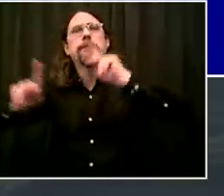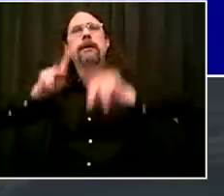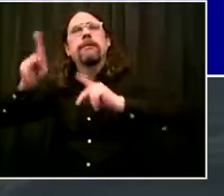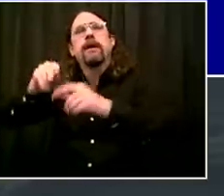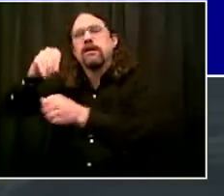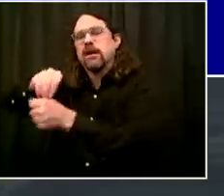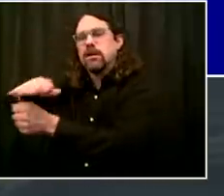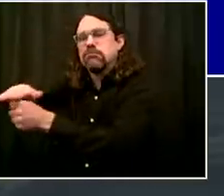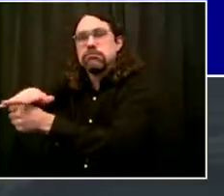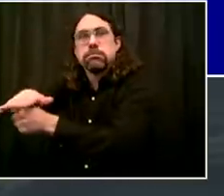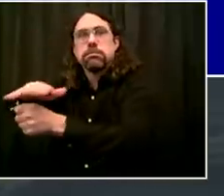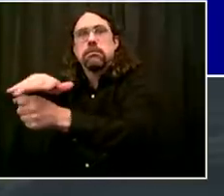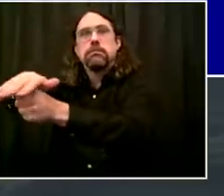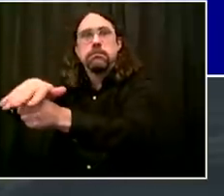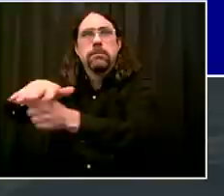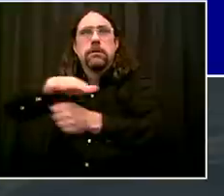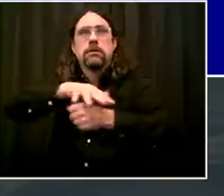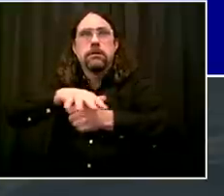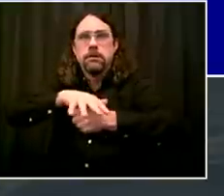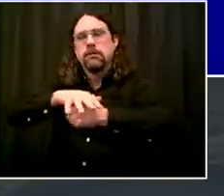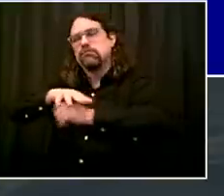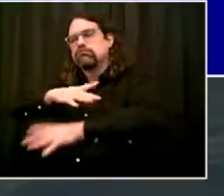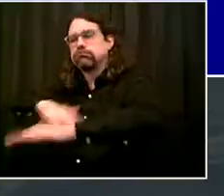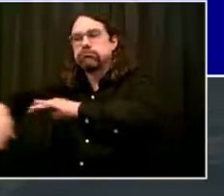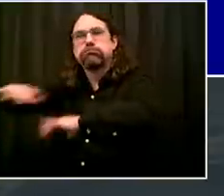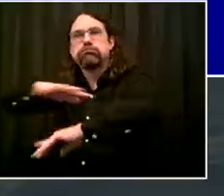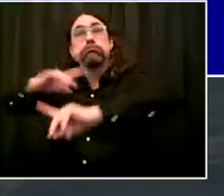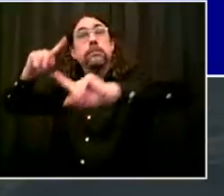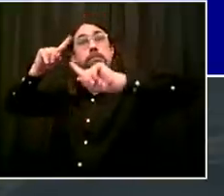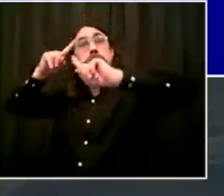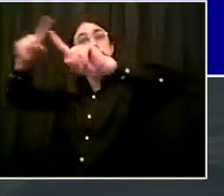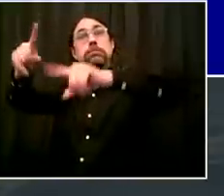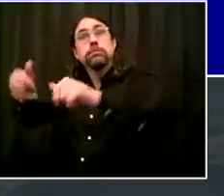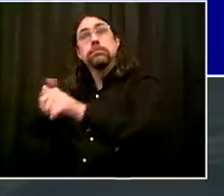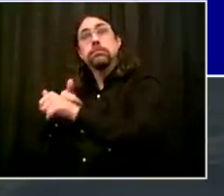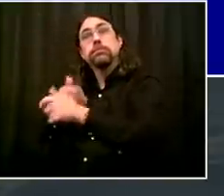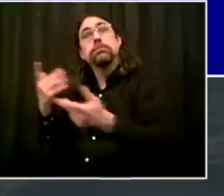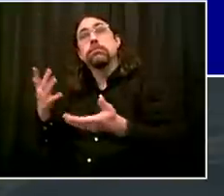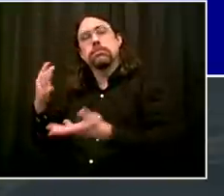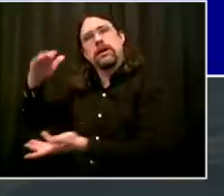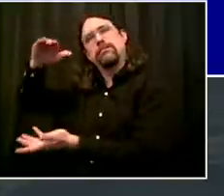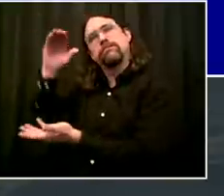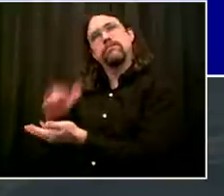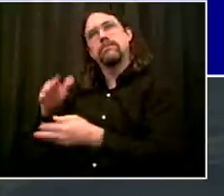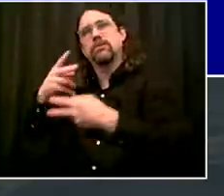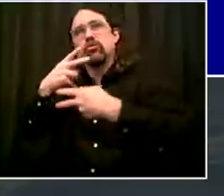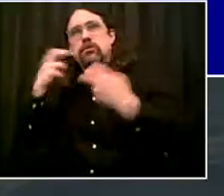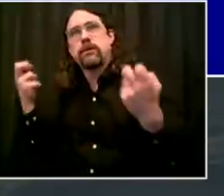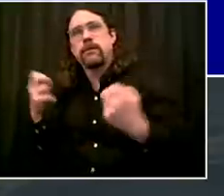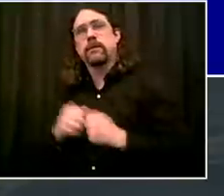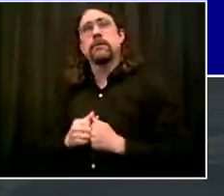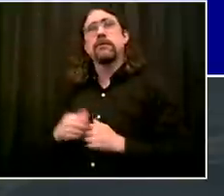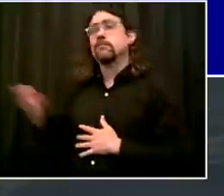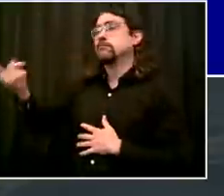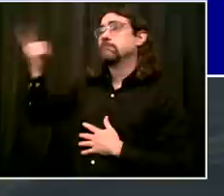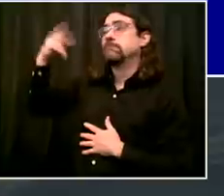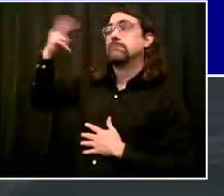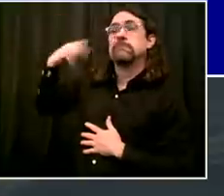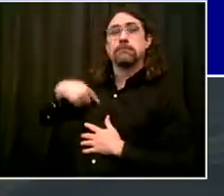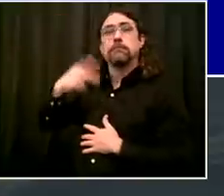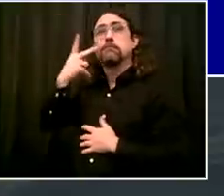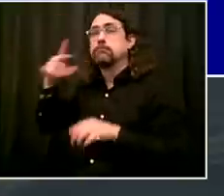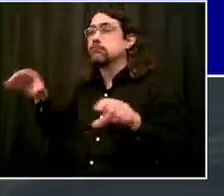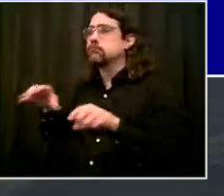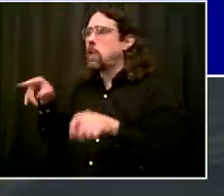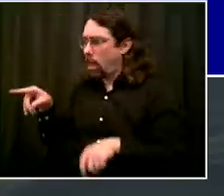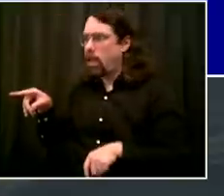as usual wasn't working. There were too many years going back decades where there was an assumption in this town that the